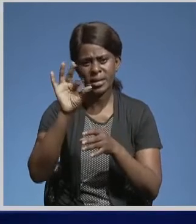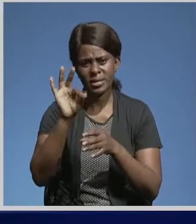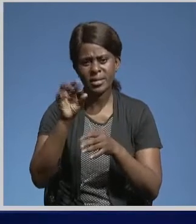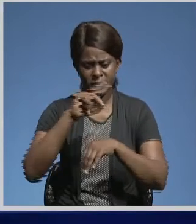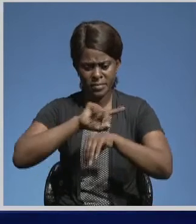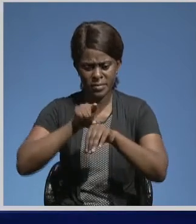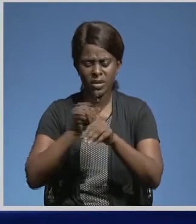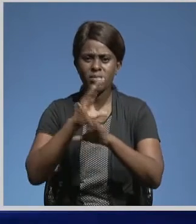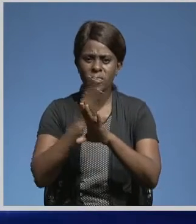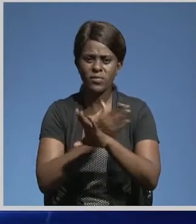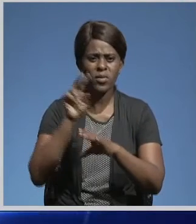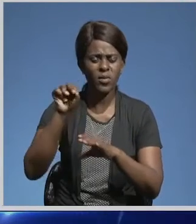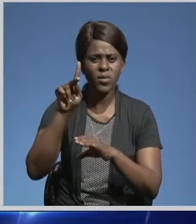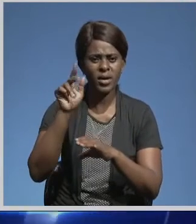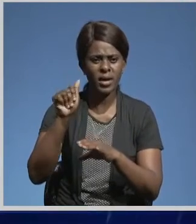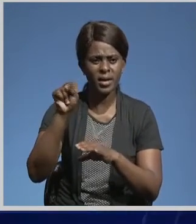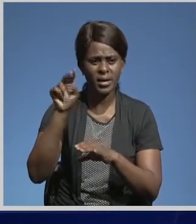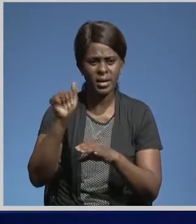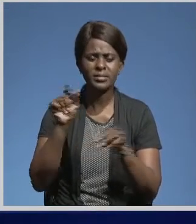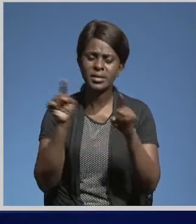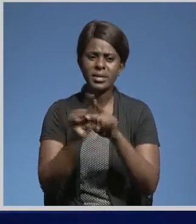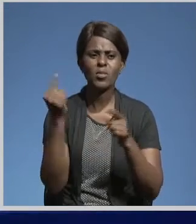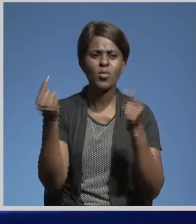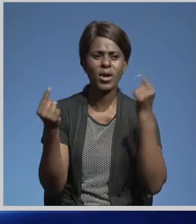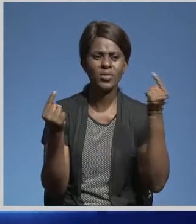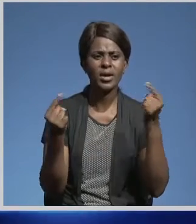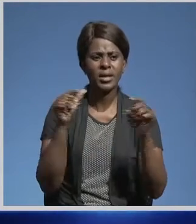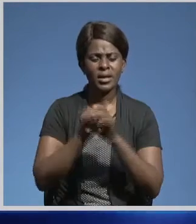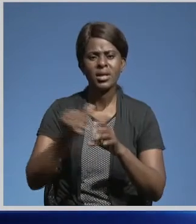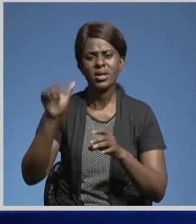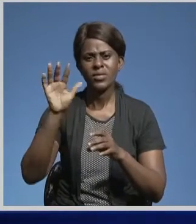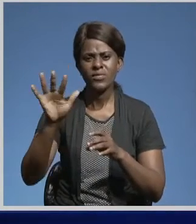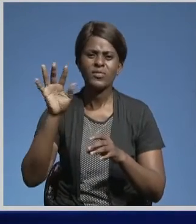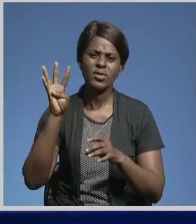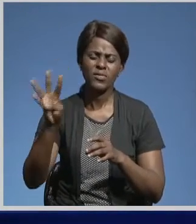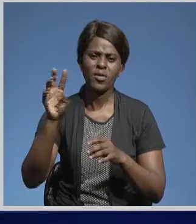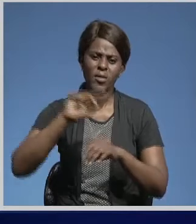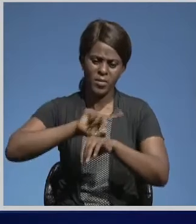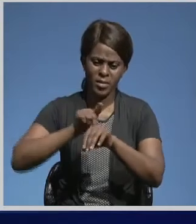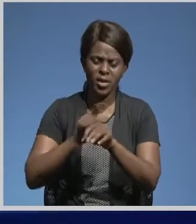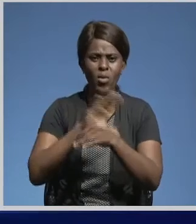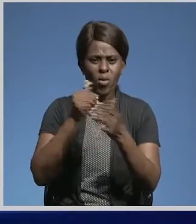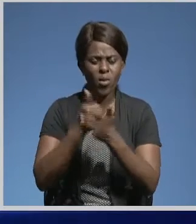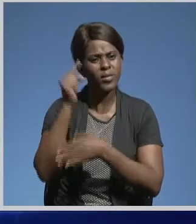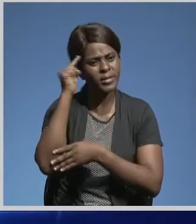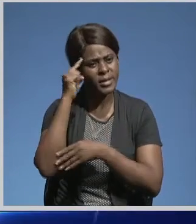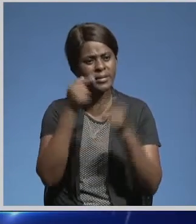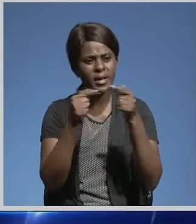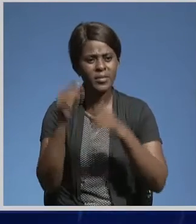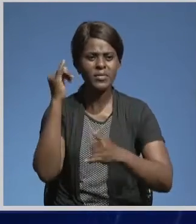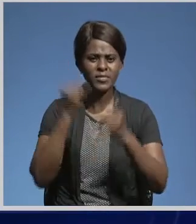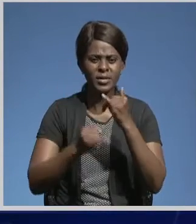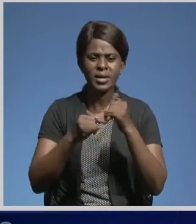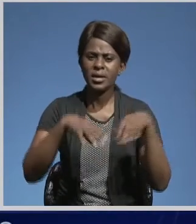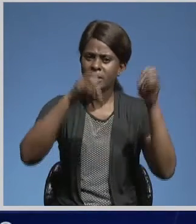before Nkana's Ronald Satesate Kampamba equalized in the 54th minute. When all thought the game was over,